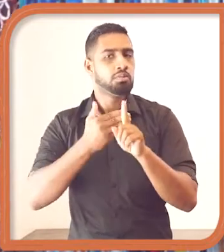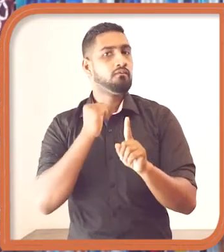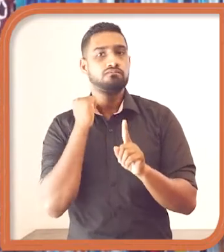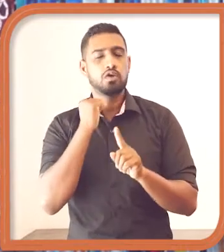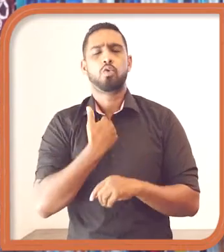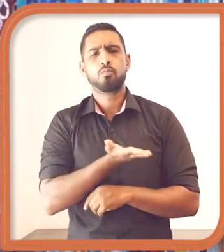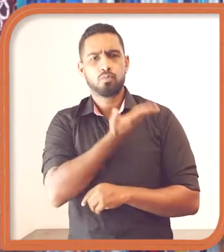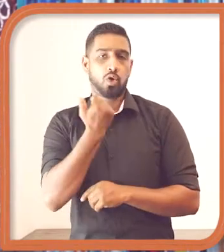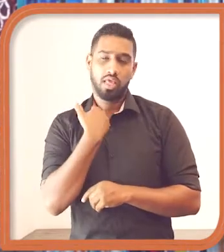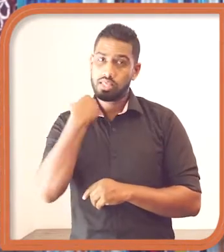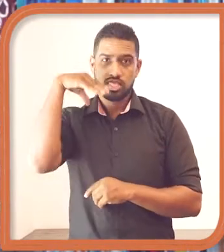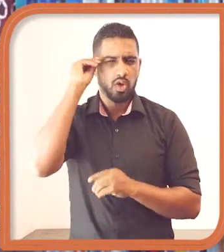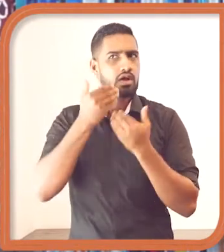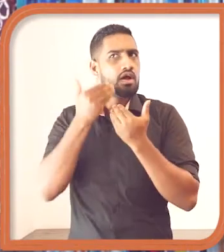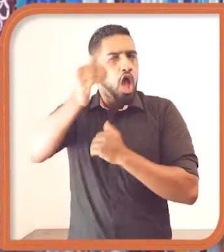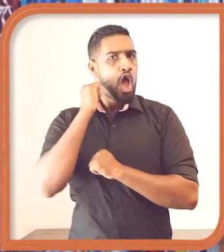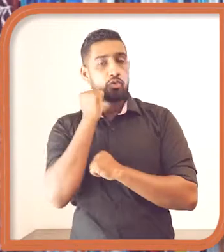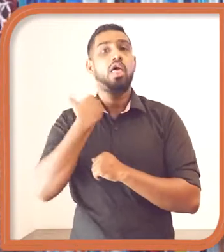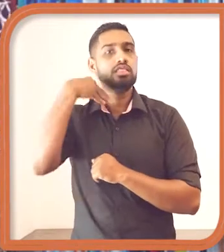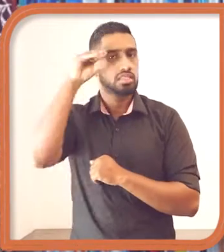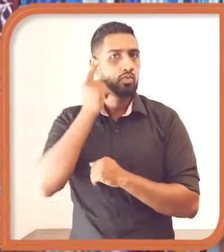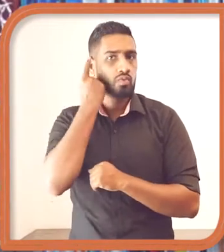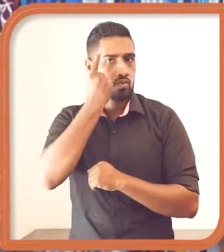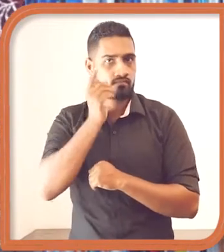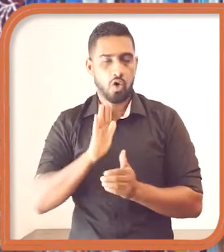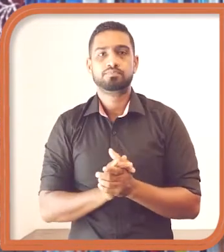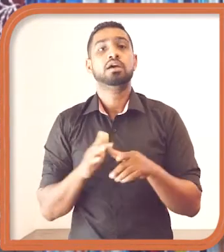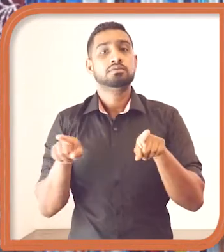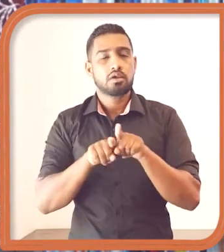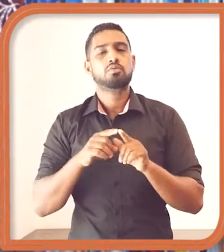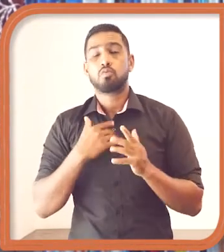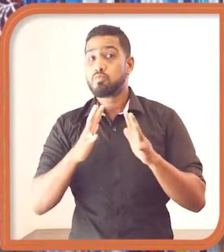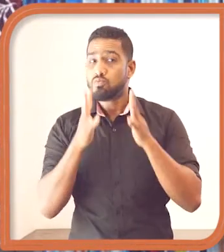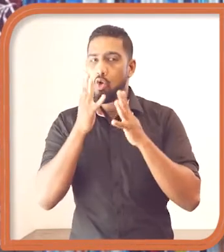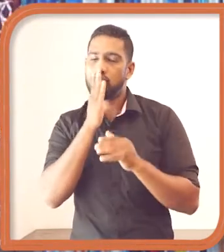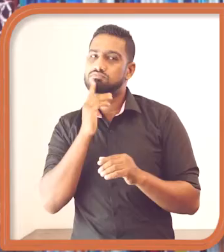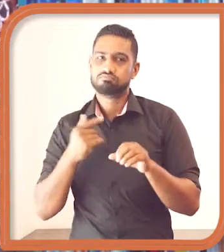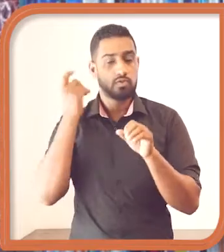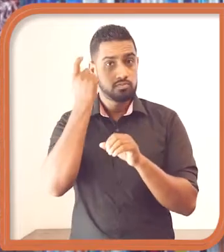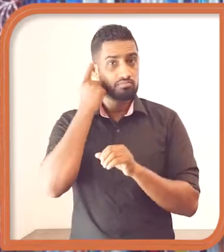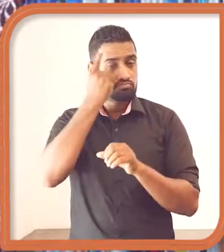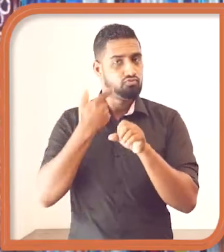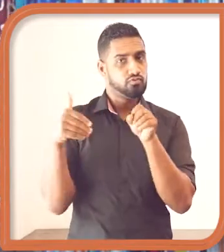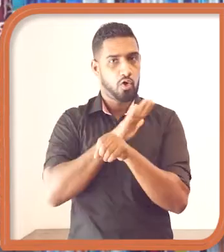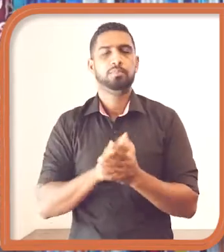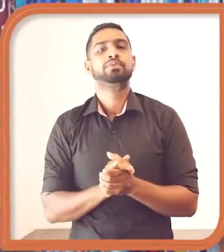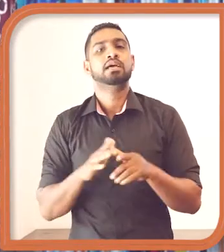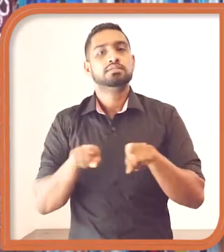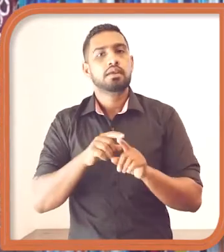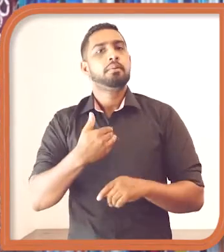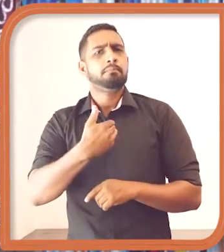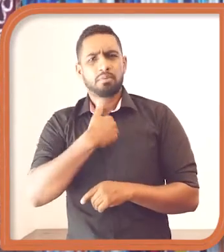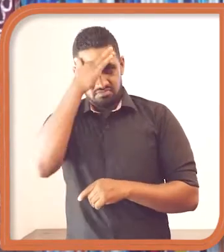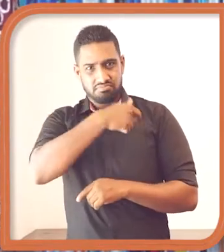capacity of understanding what's coming in their way and be very much bold. For me leadership is